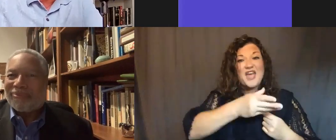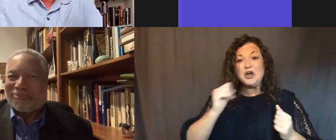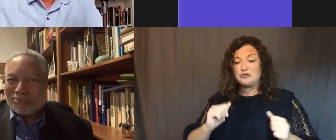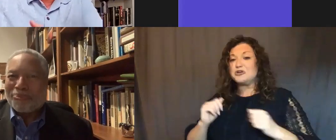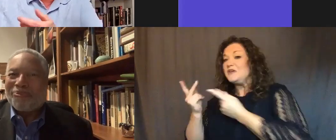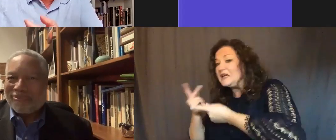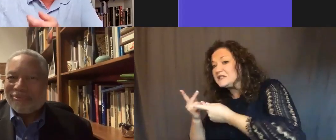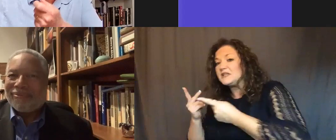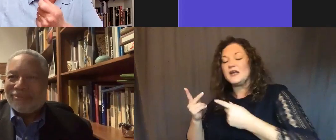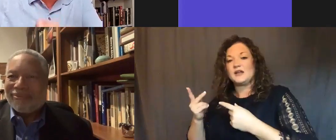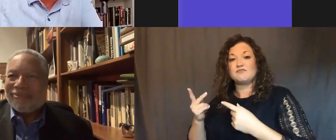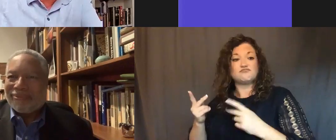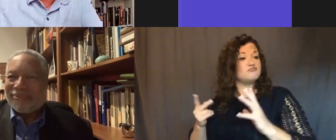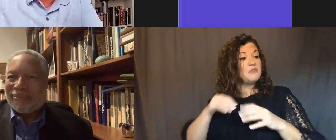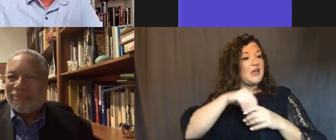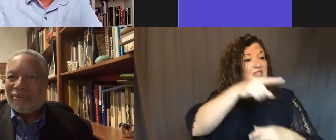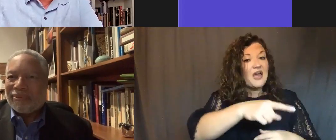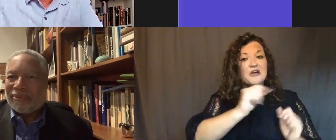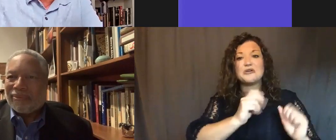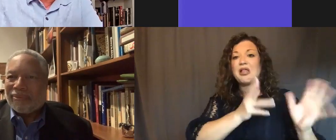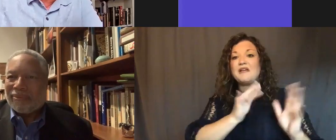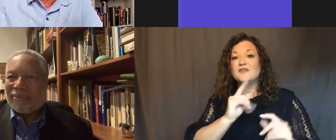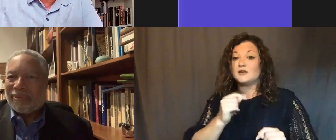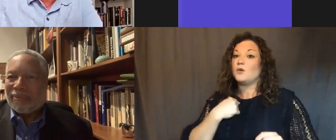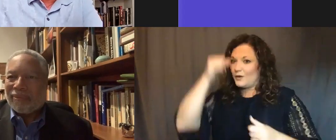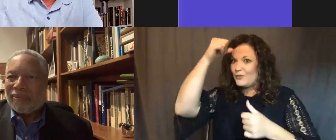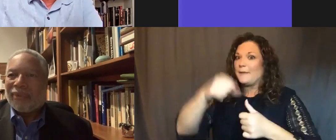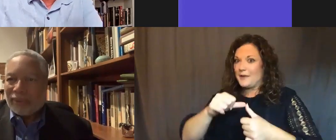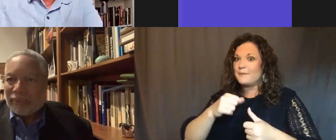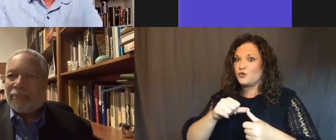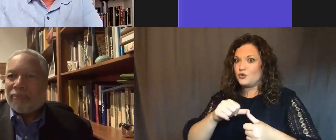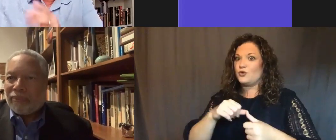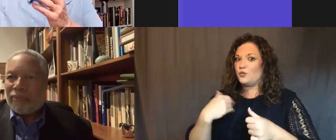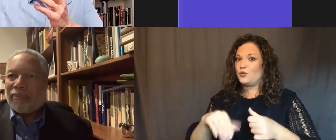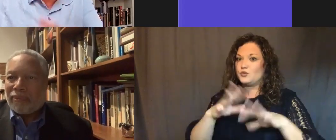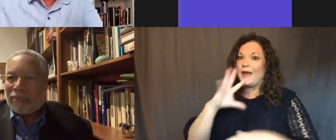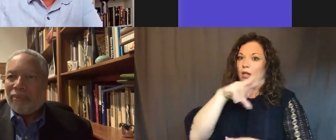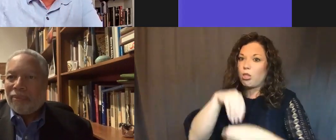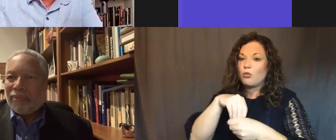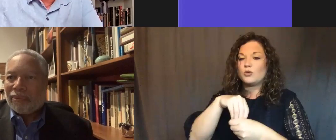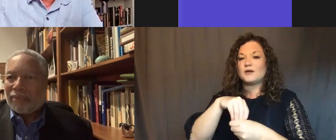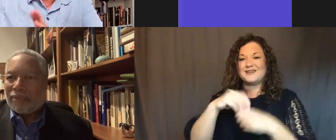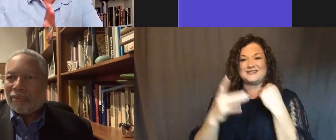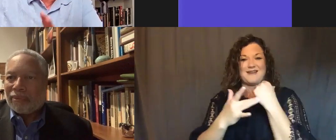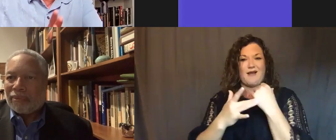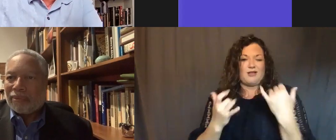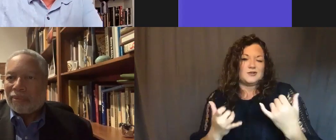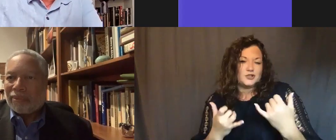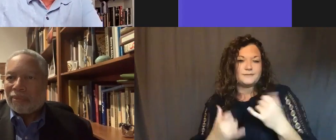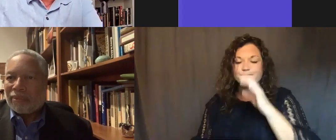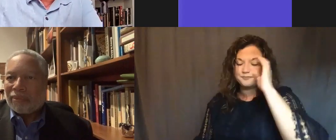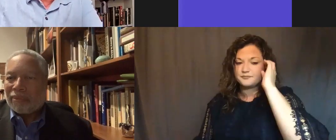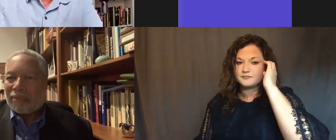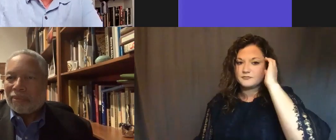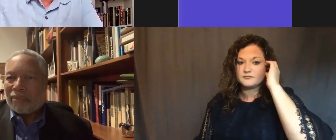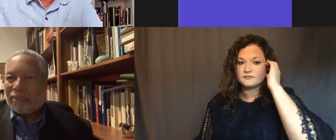were there. We were mindful of 21st century technology. In view of that, and you